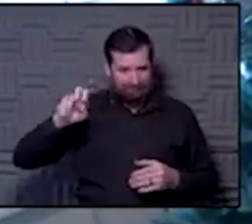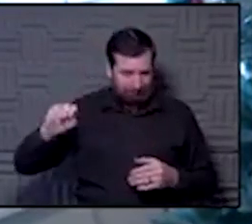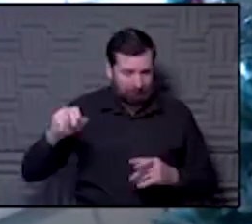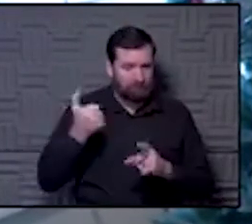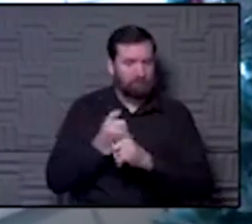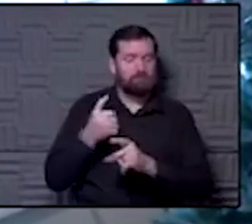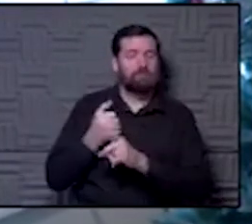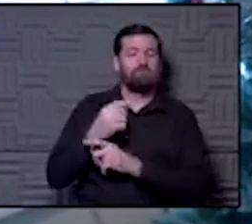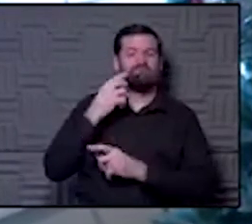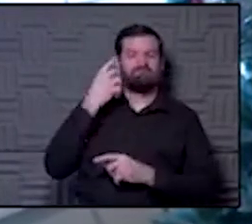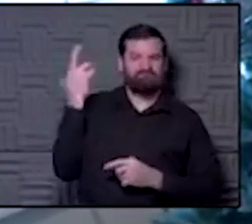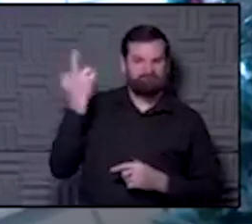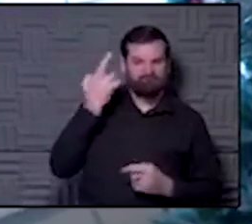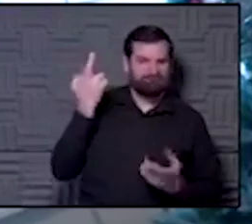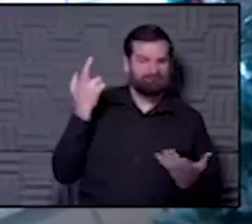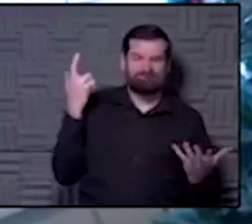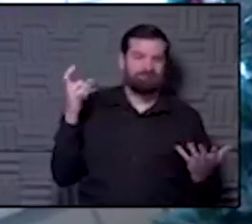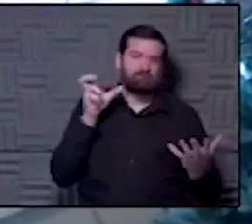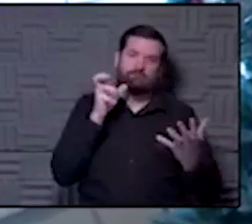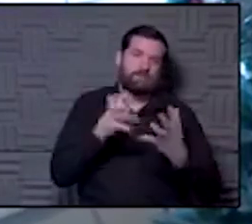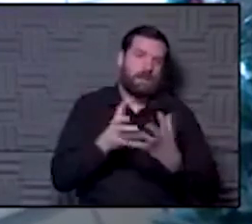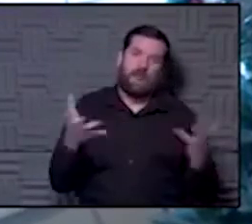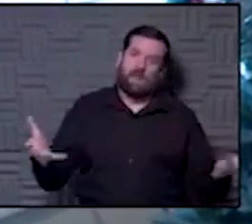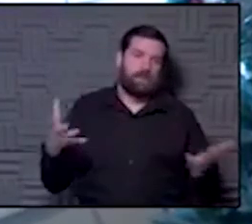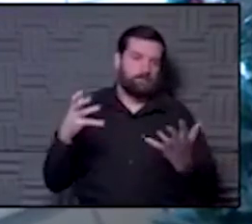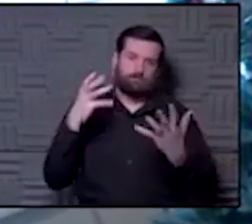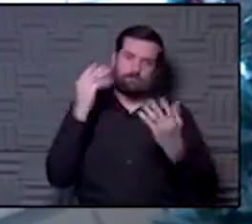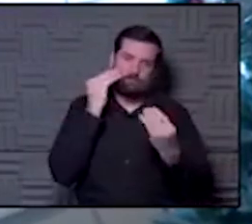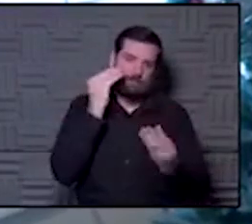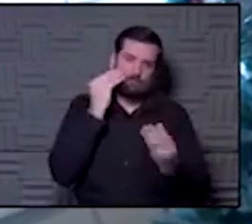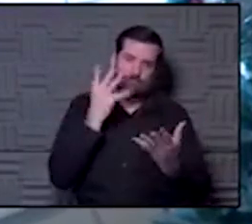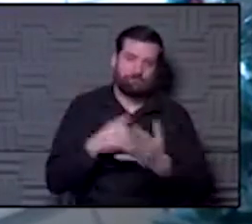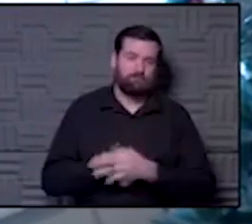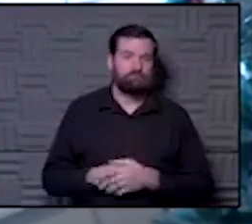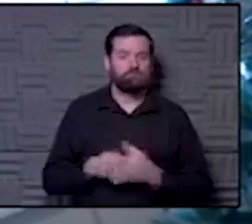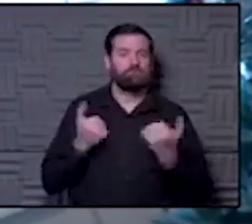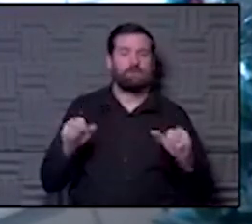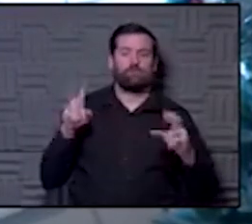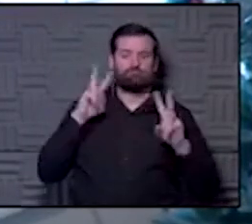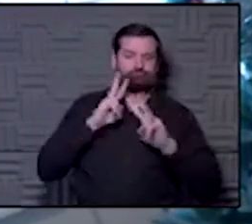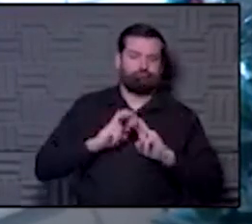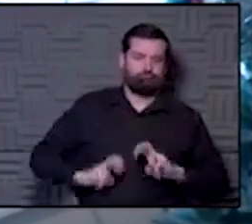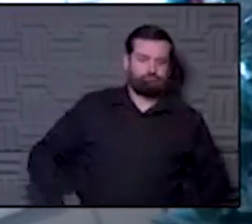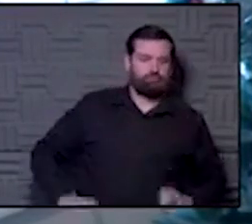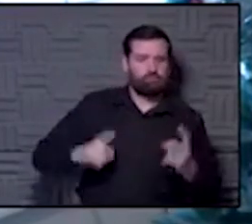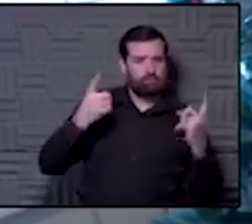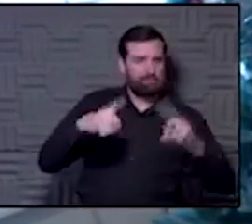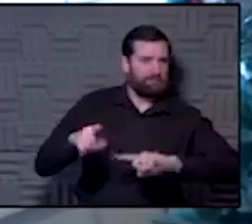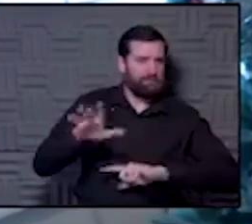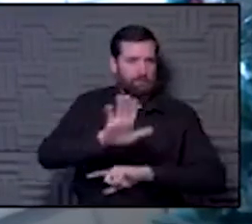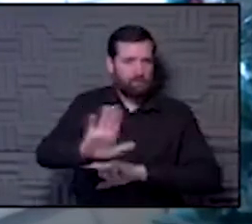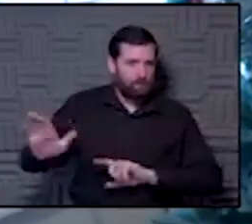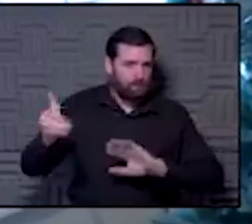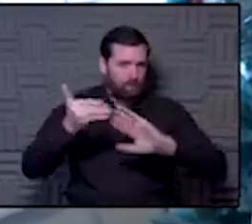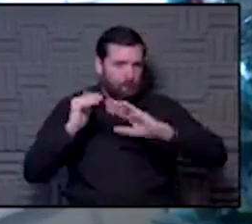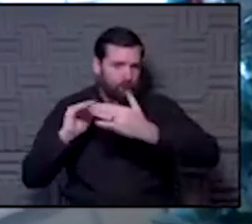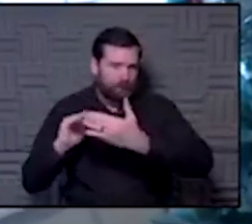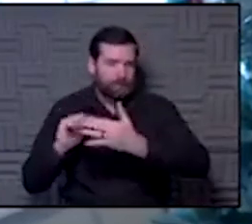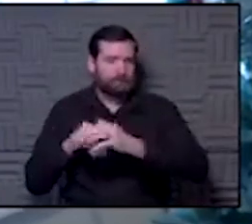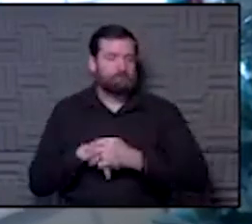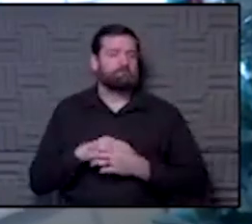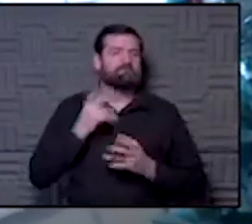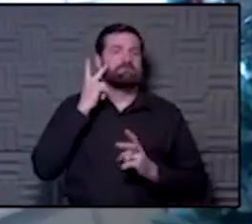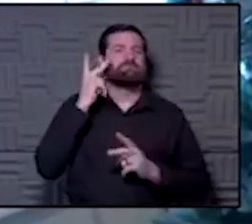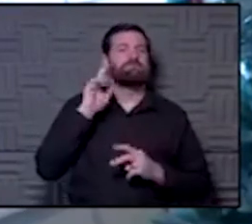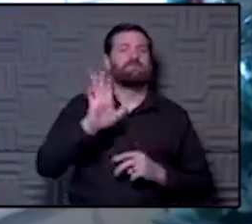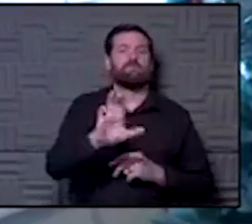there's not much data, talk to your obstetrician, try to evaluate what's going on in your community, and try to see what your